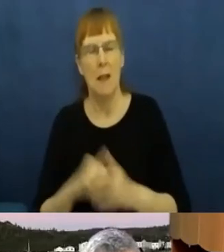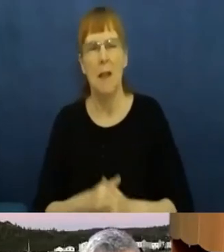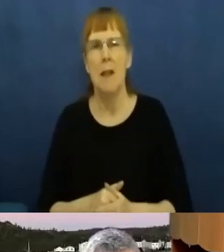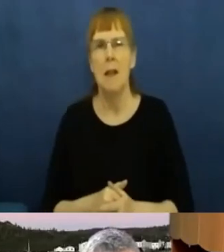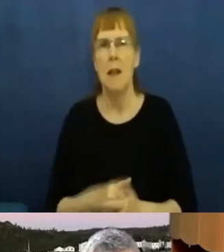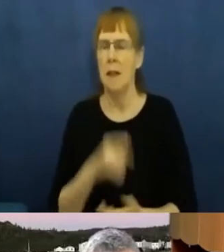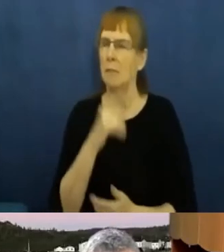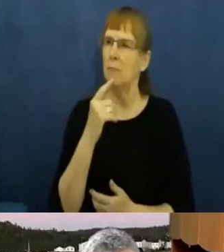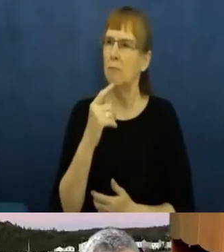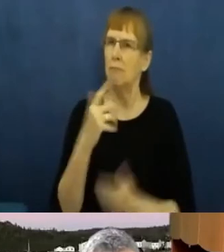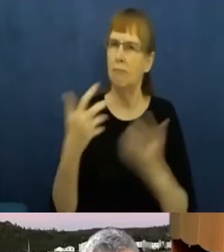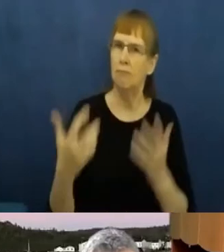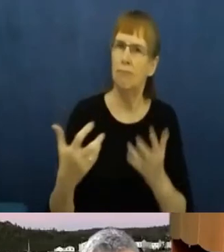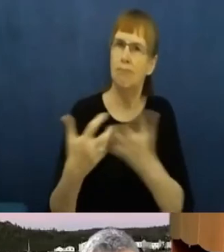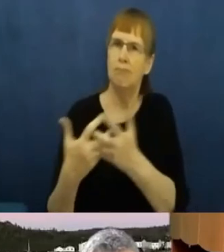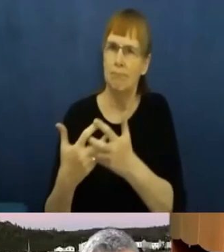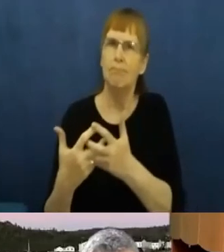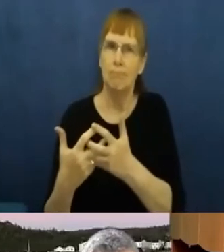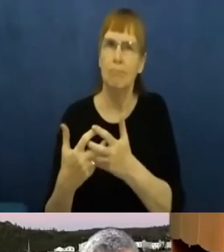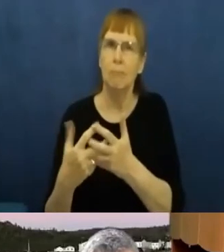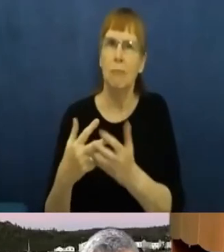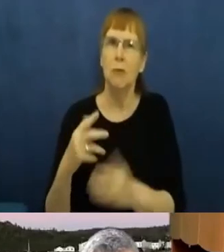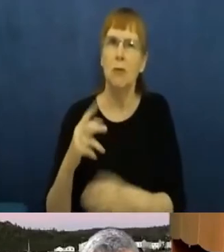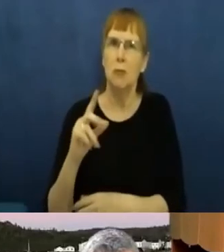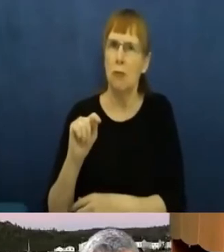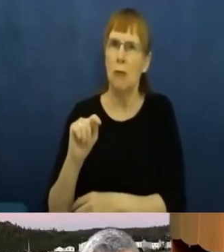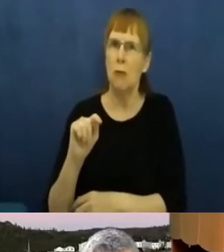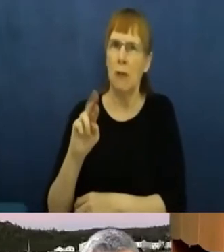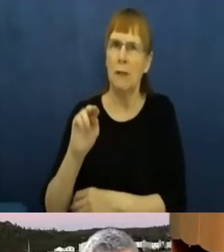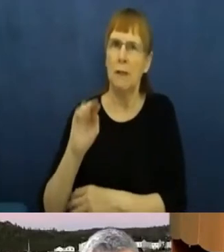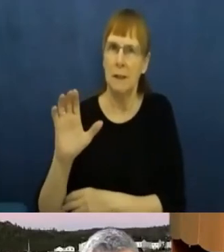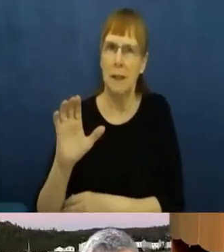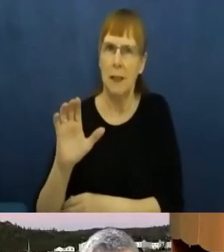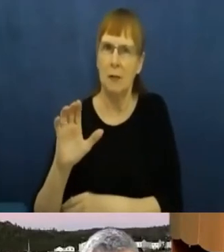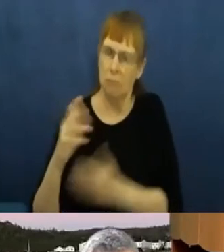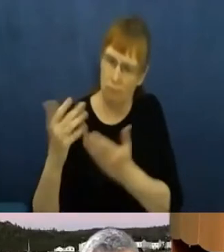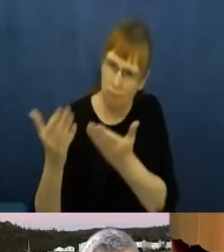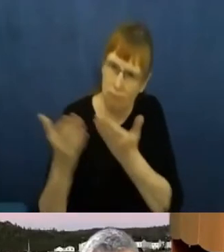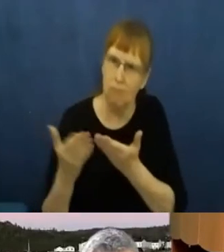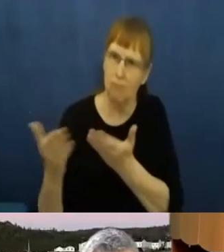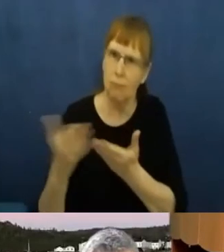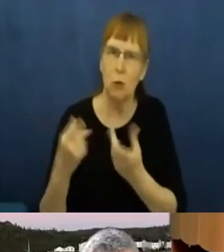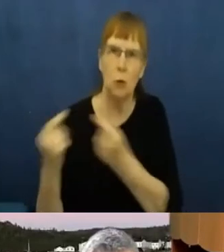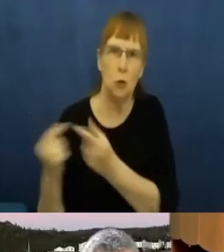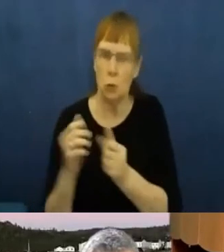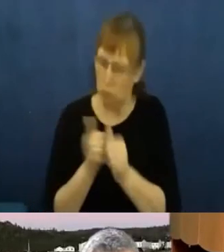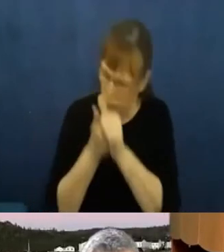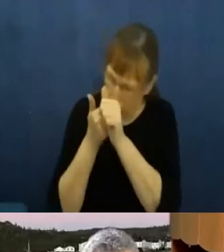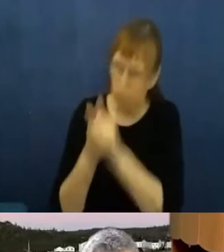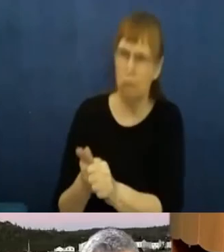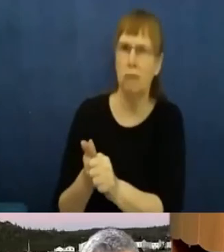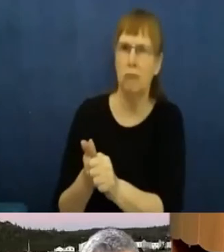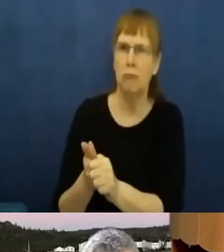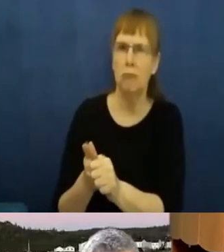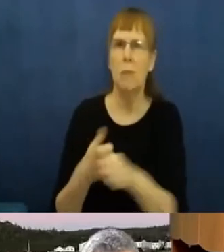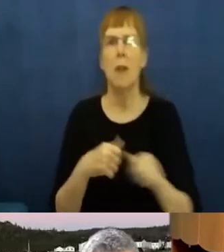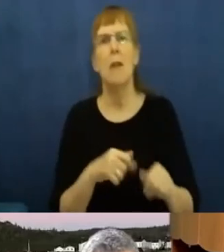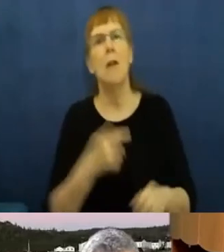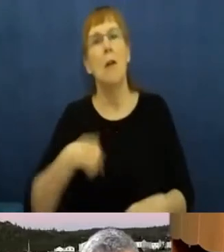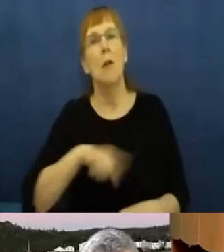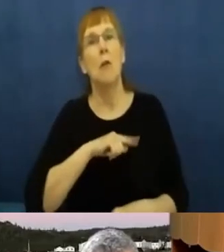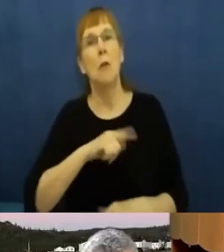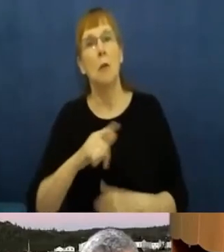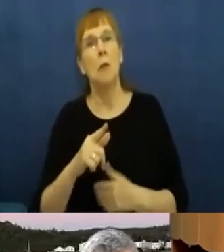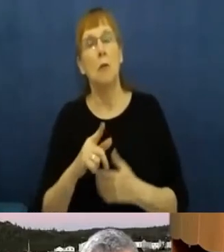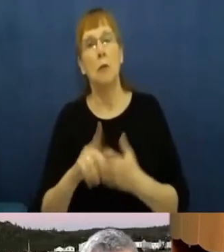Finally, by activities such as today, the Foundation favorizes the public education and the reflection on the realities and